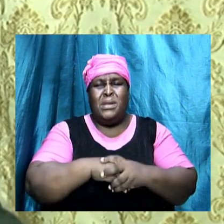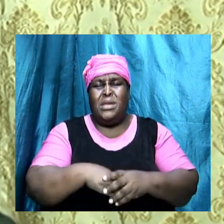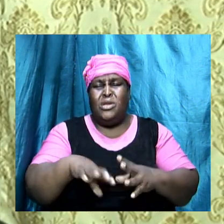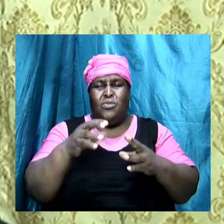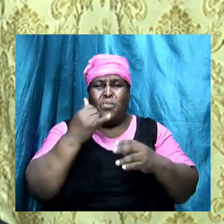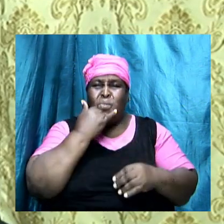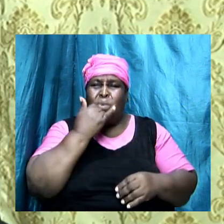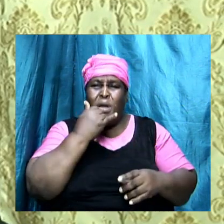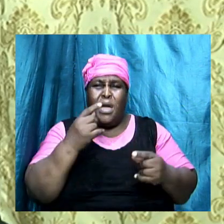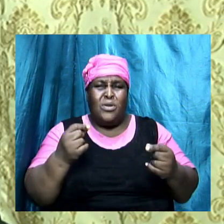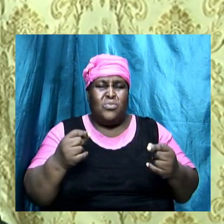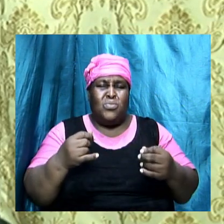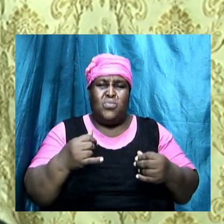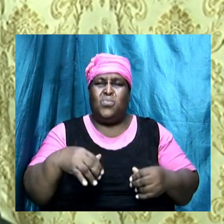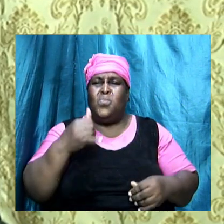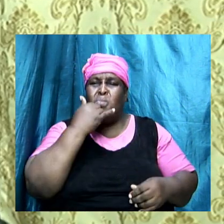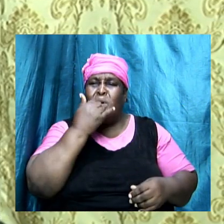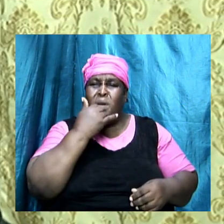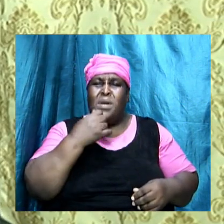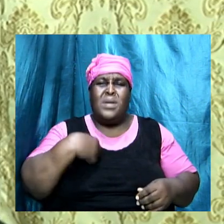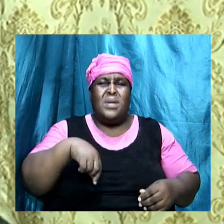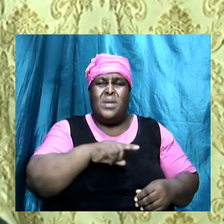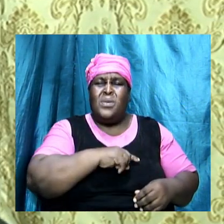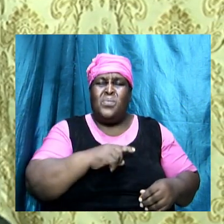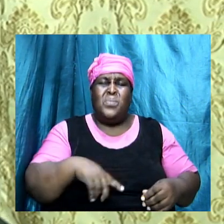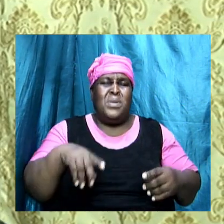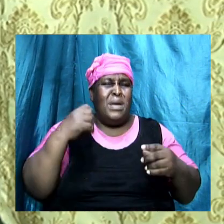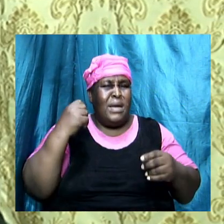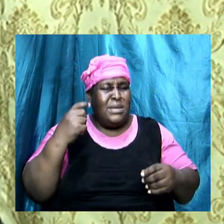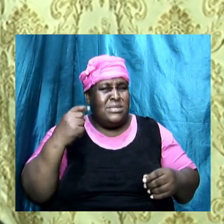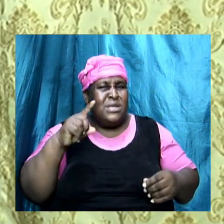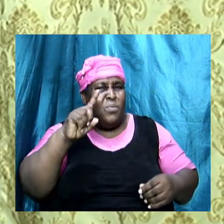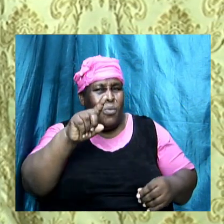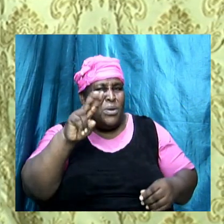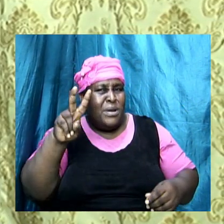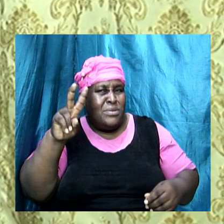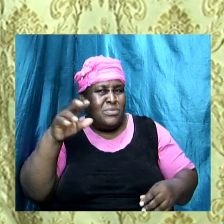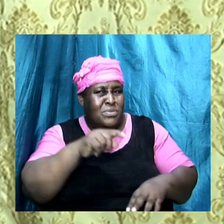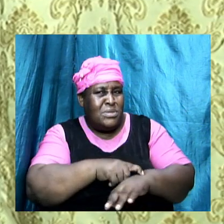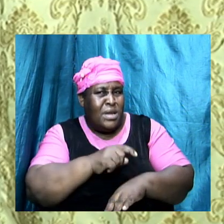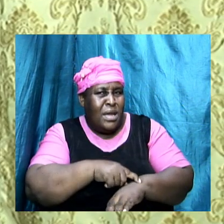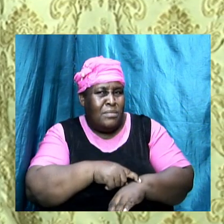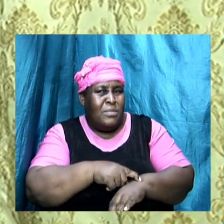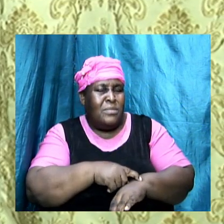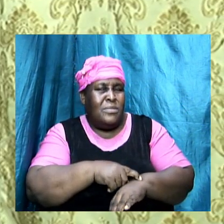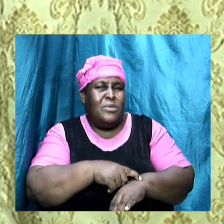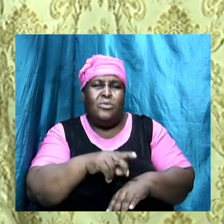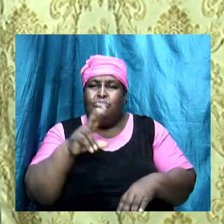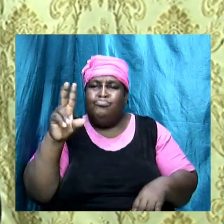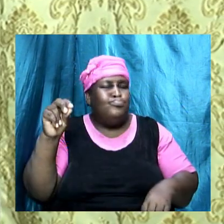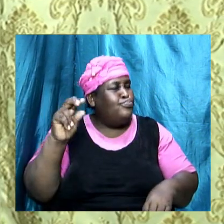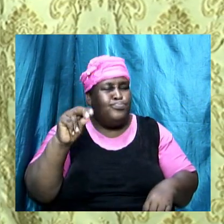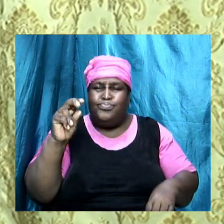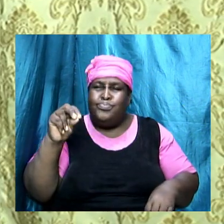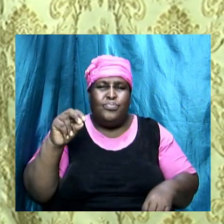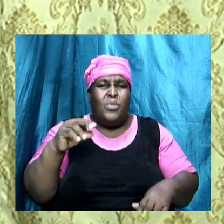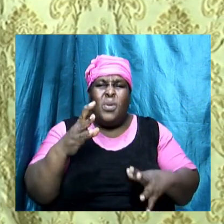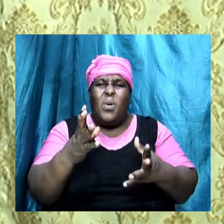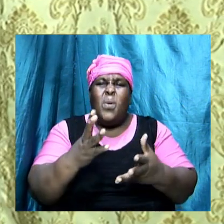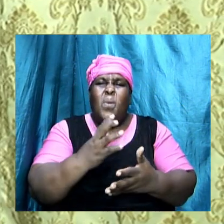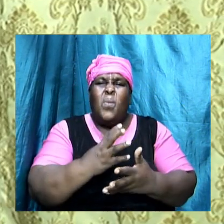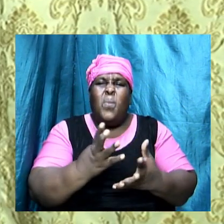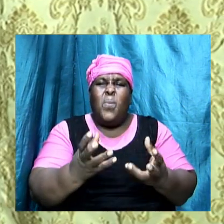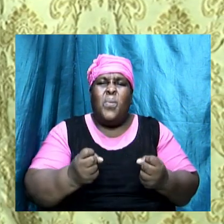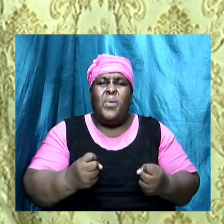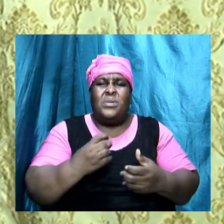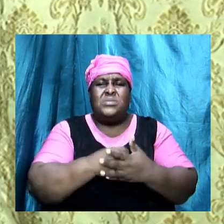I understand brother man I understand I does one time I does two times I understand no but you want somebody that will